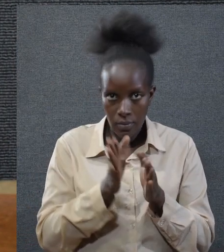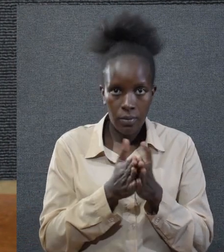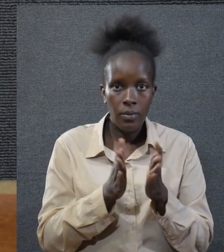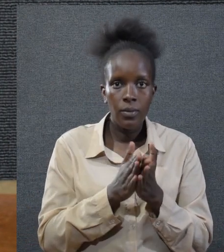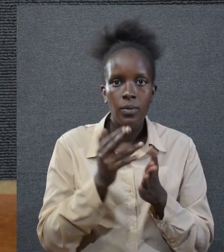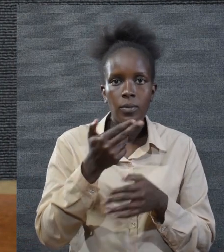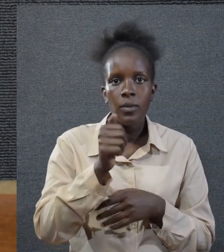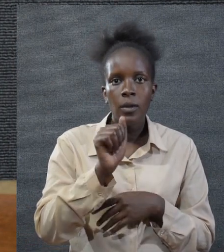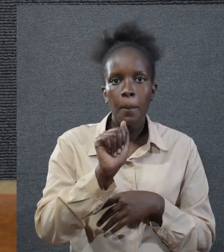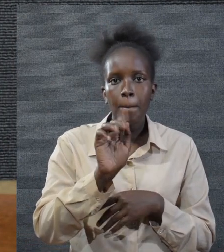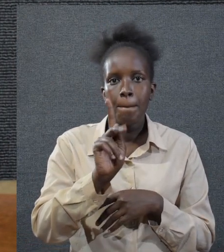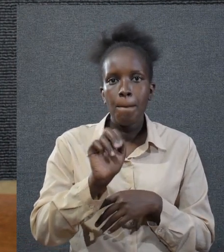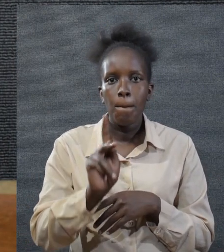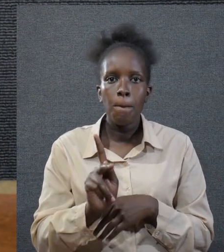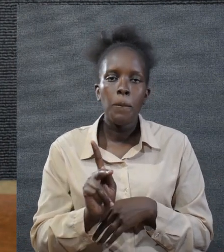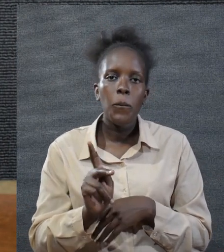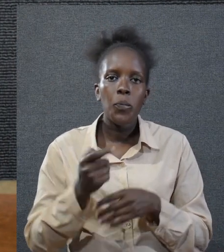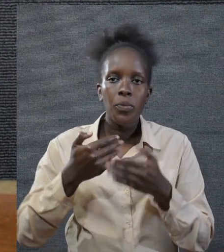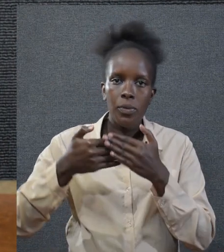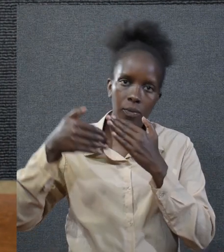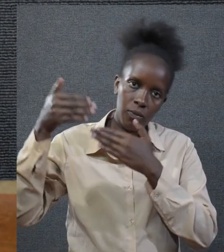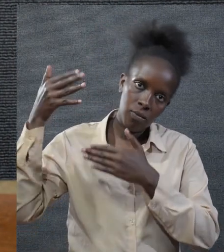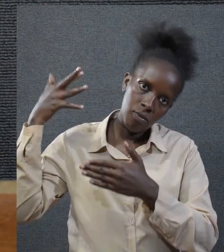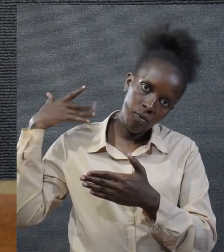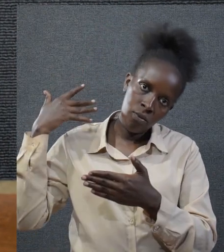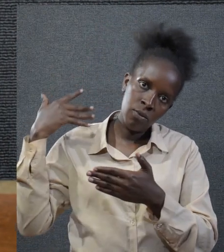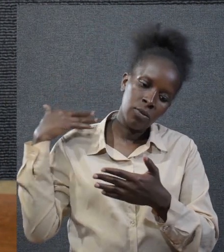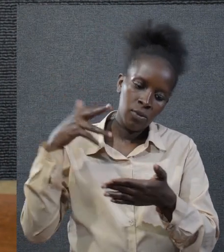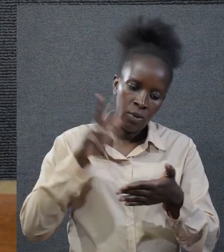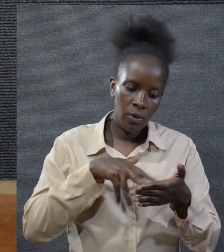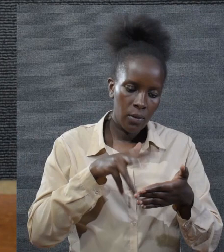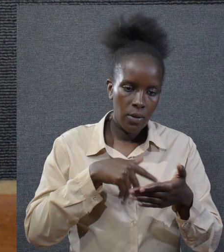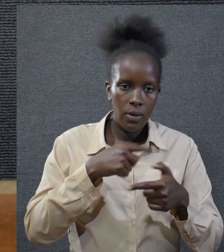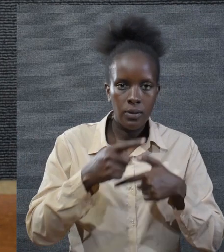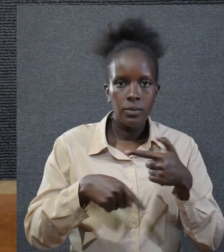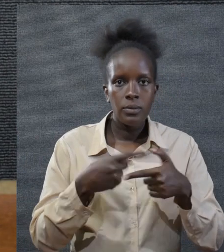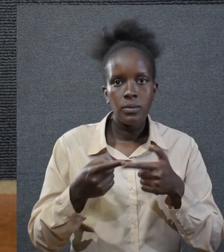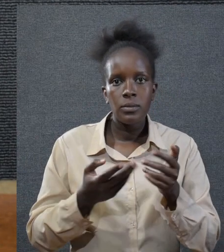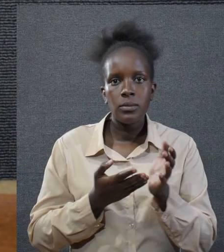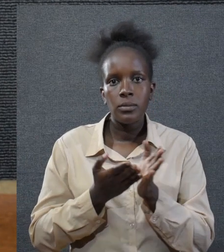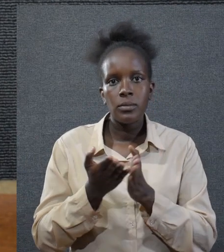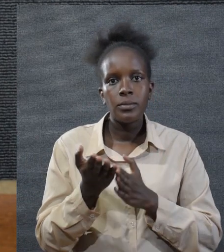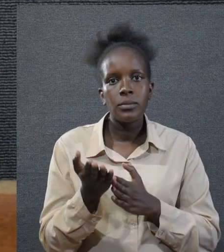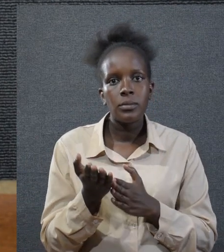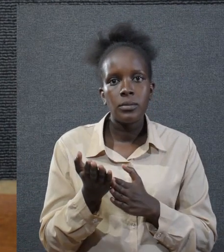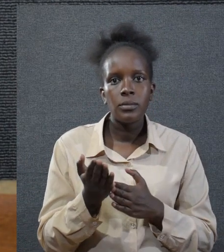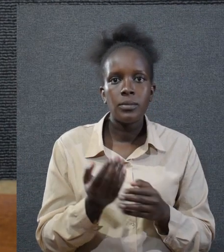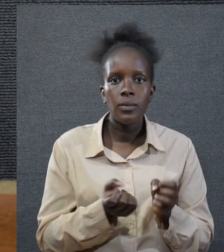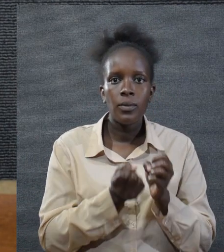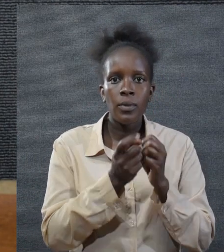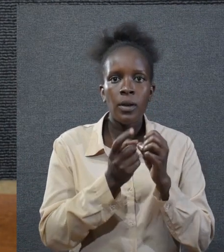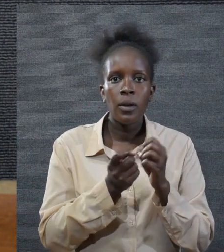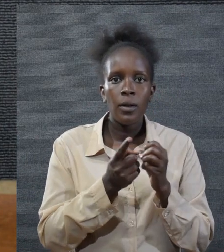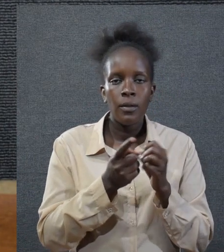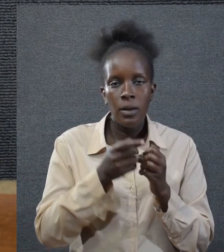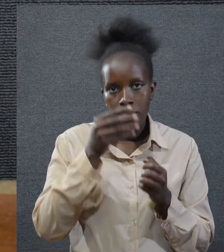of study in the book of Habakkuk. In the previous studies, we went through